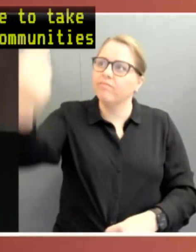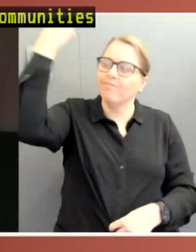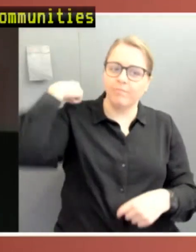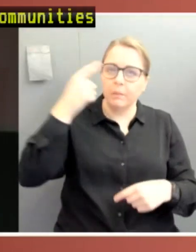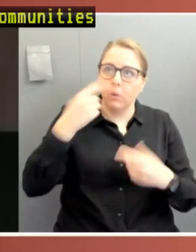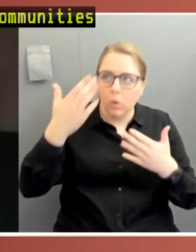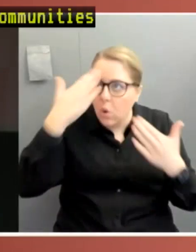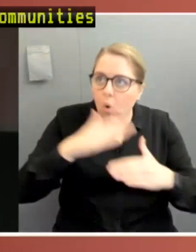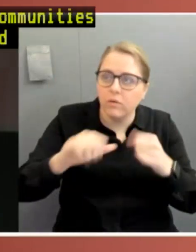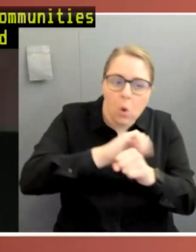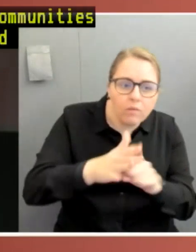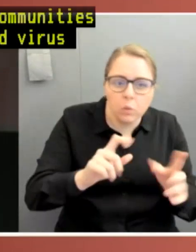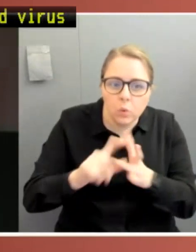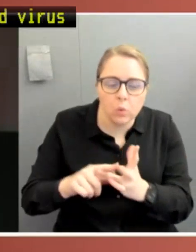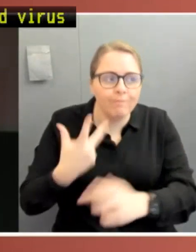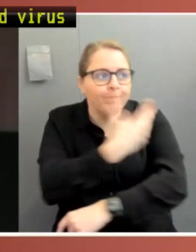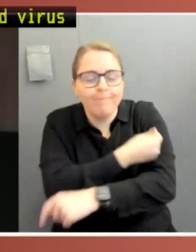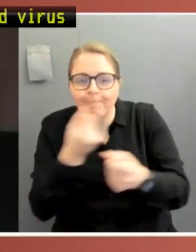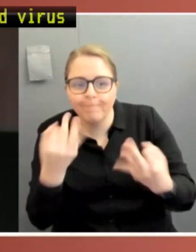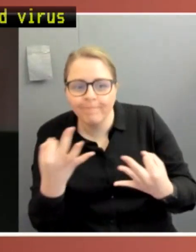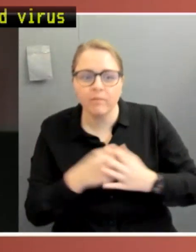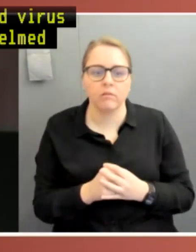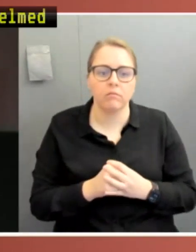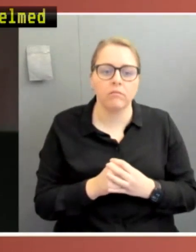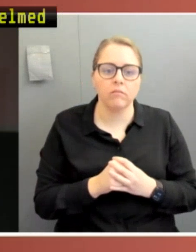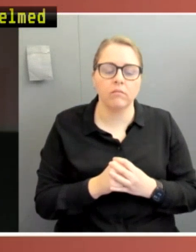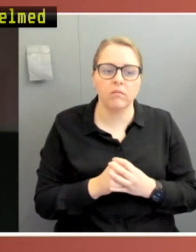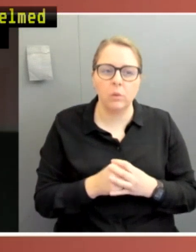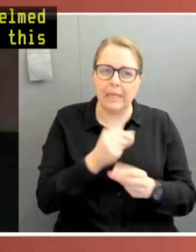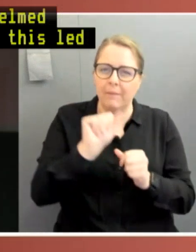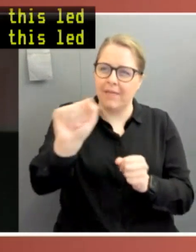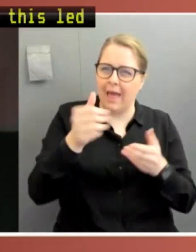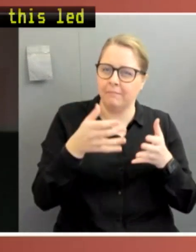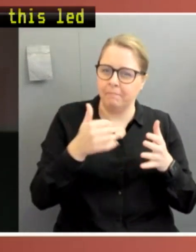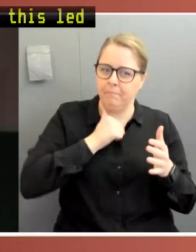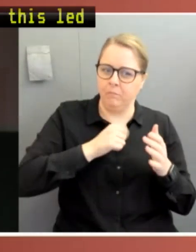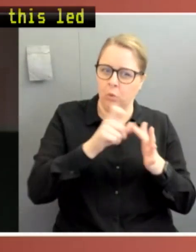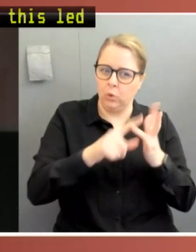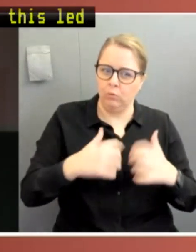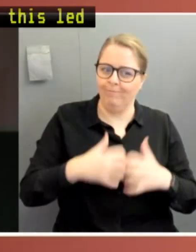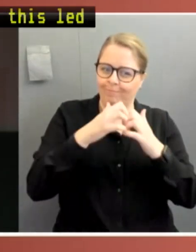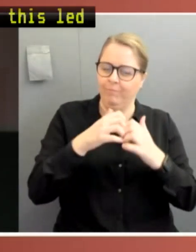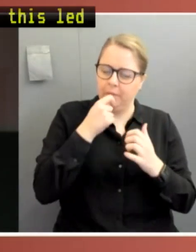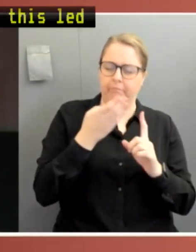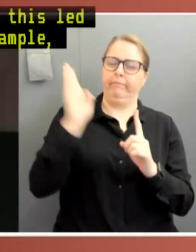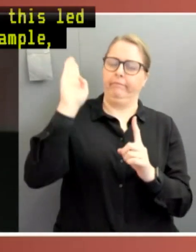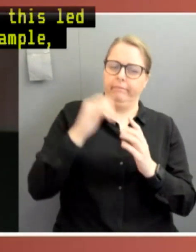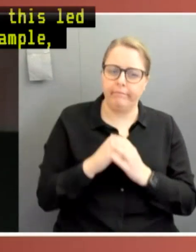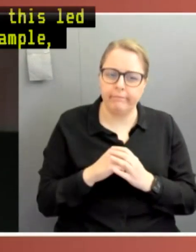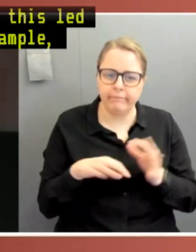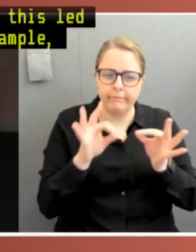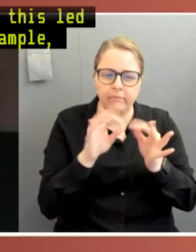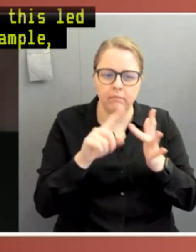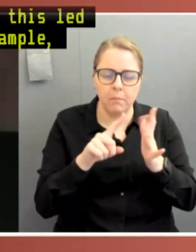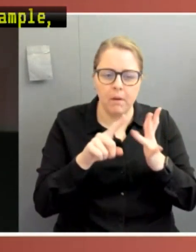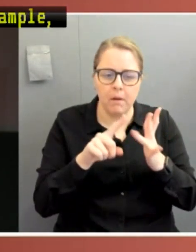overwhelmed health sectors. Sometimes this led to unusual actions. For example, concerned that the Biosecurity Act conferred to Health Minister Greg